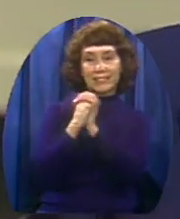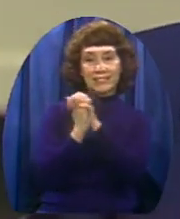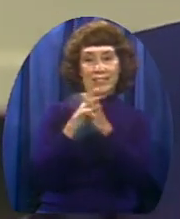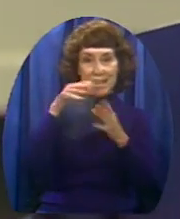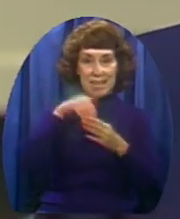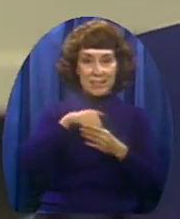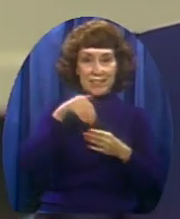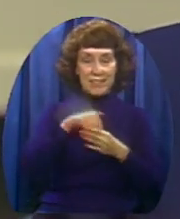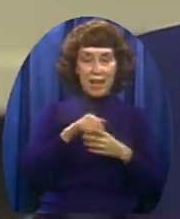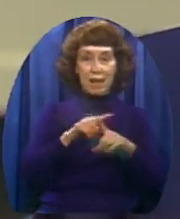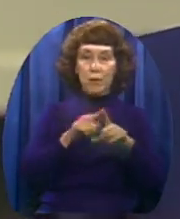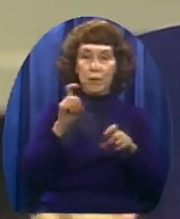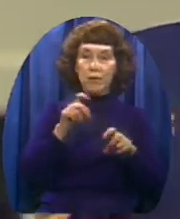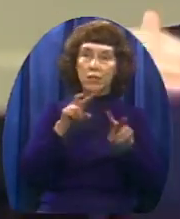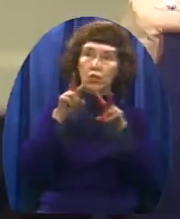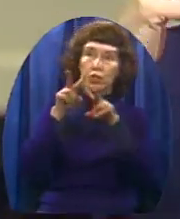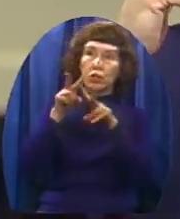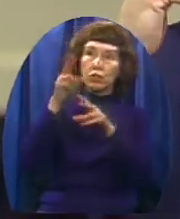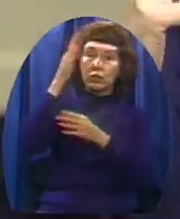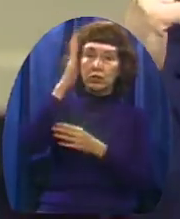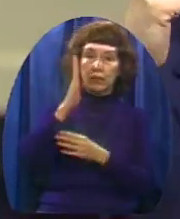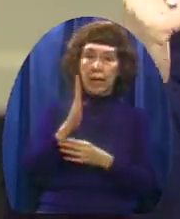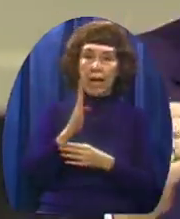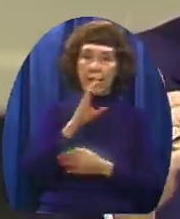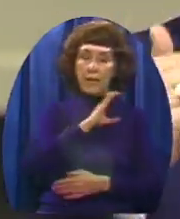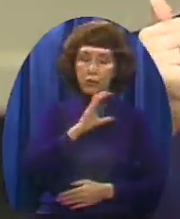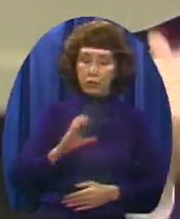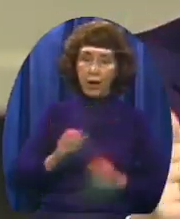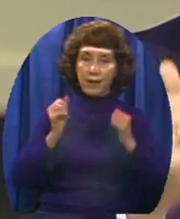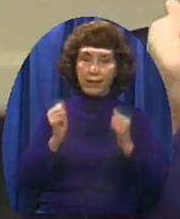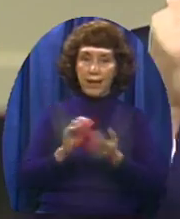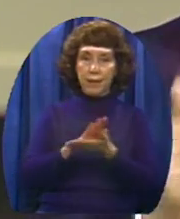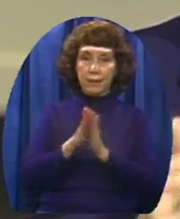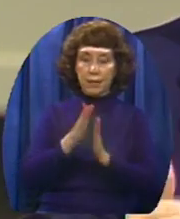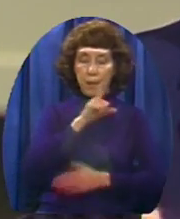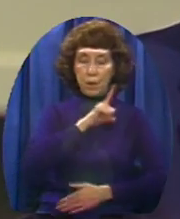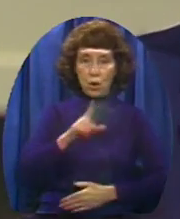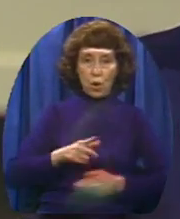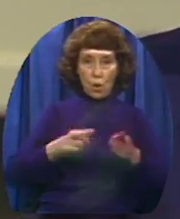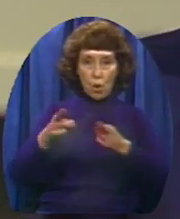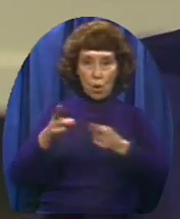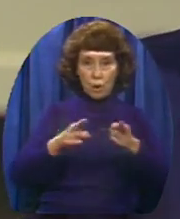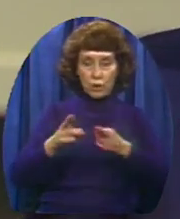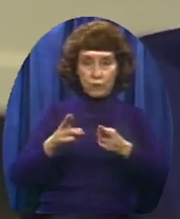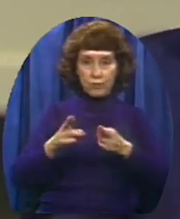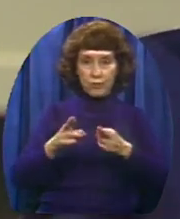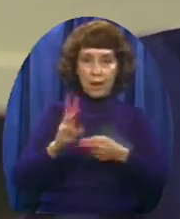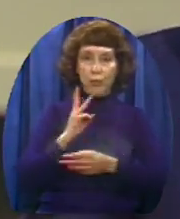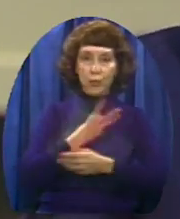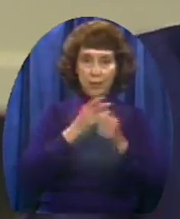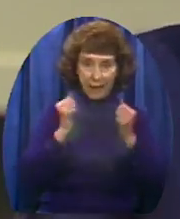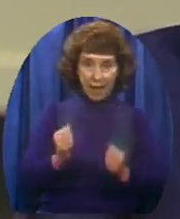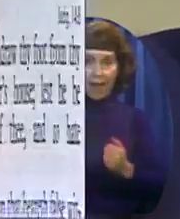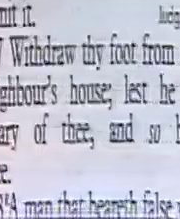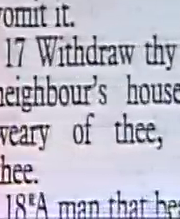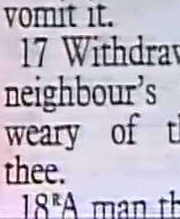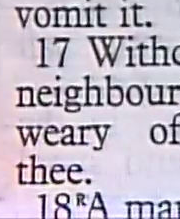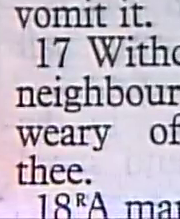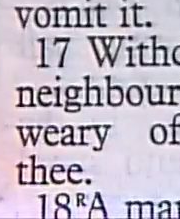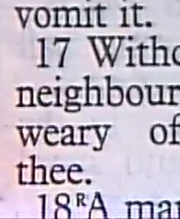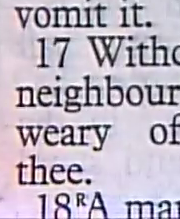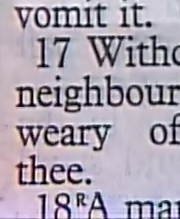victory Christ can be Lord And we can overrule the flesh and the power of his name Notice verse 16